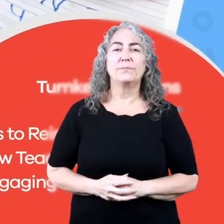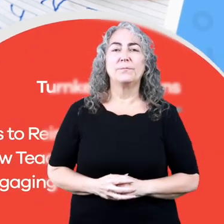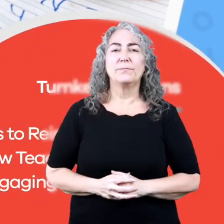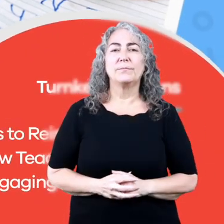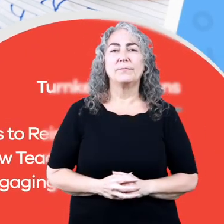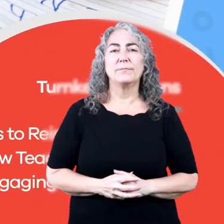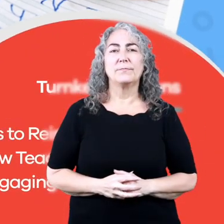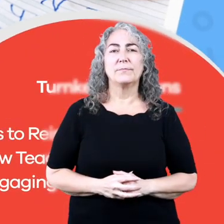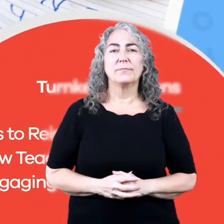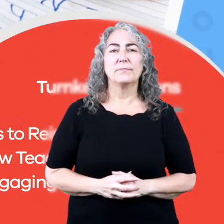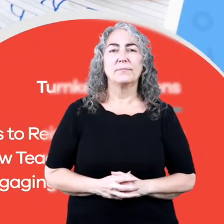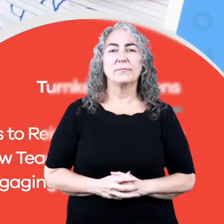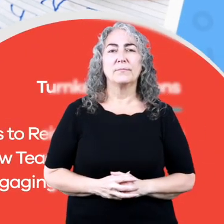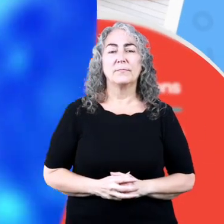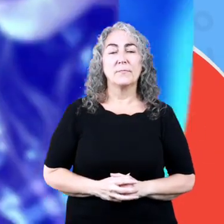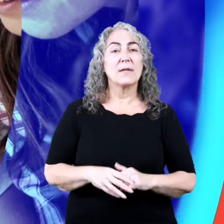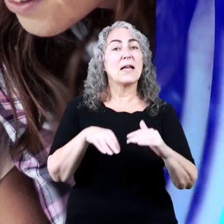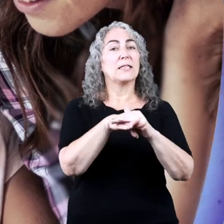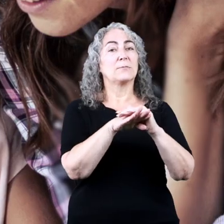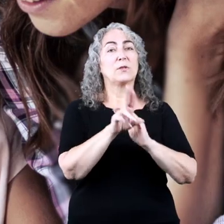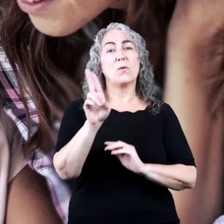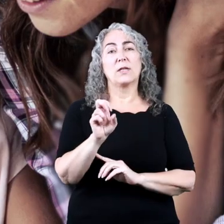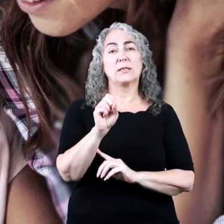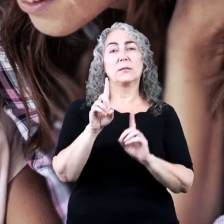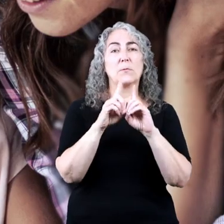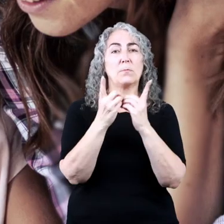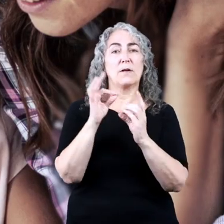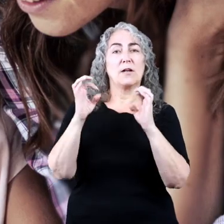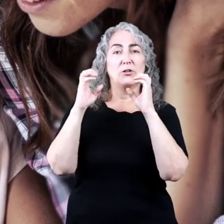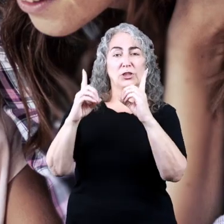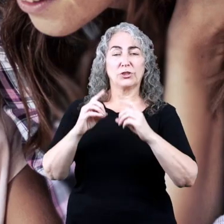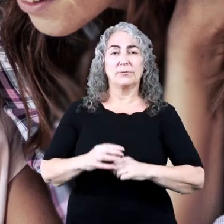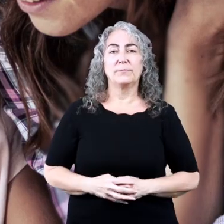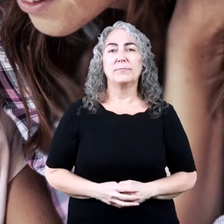homeschoolers. Music .